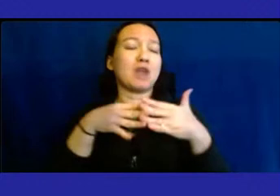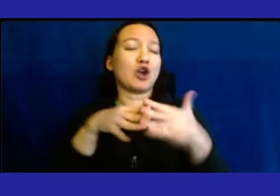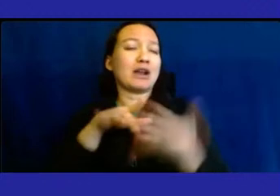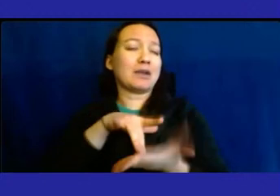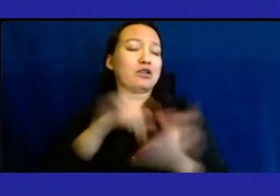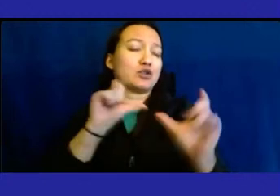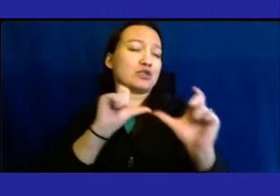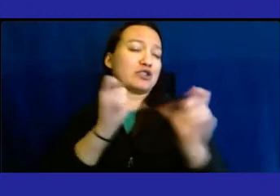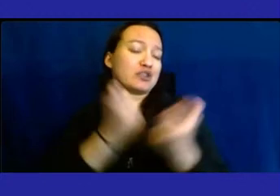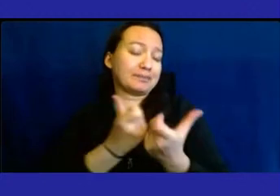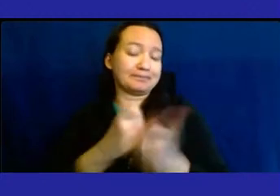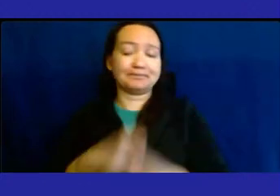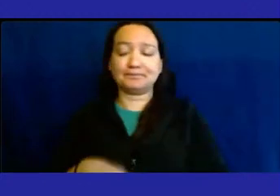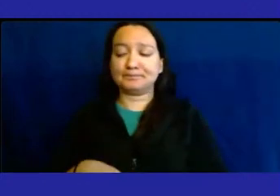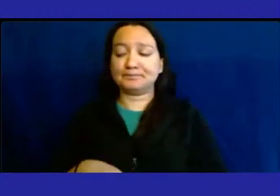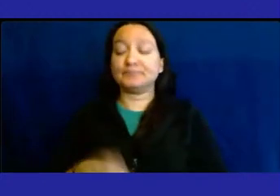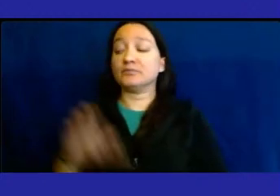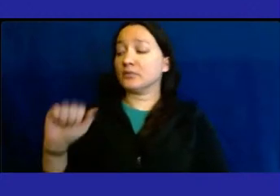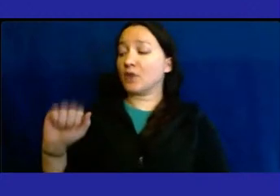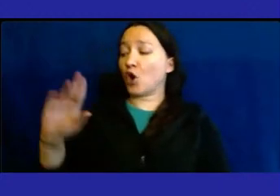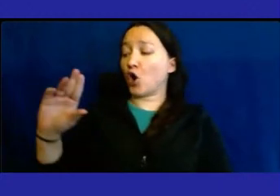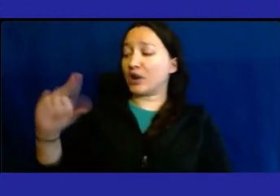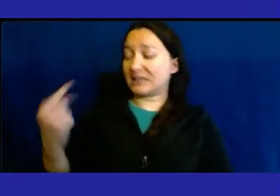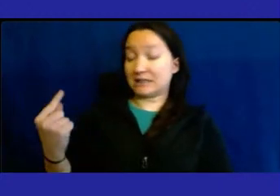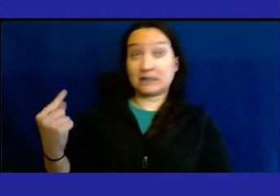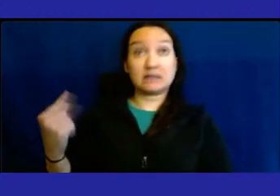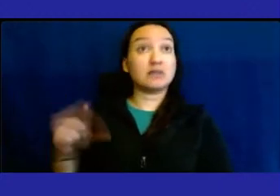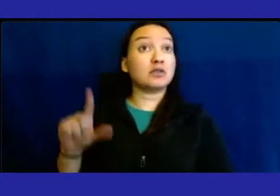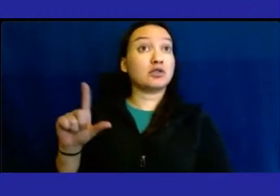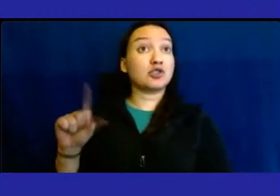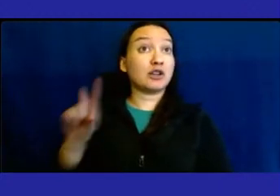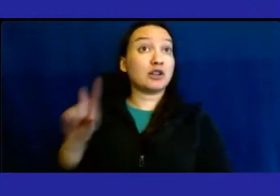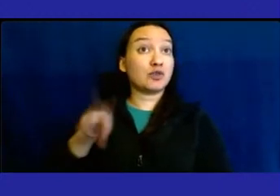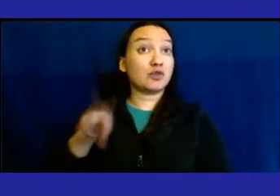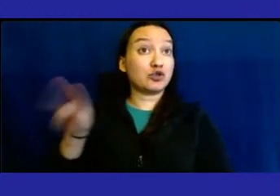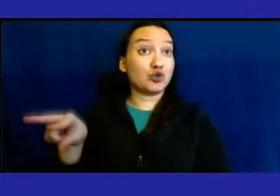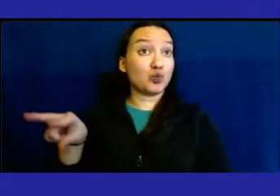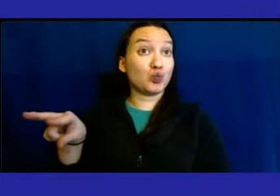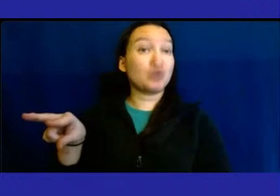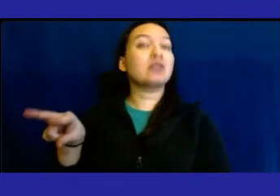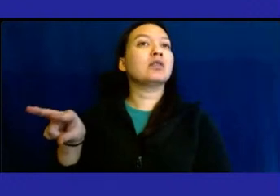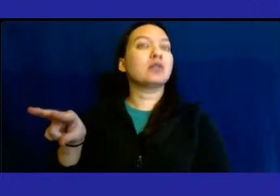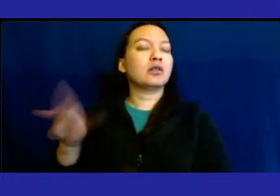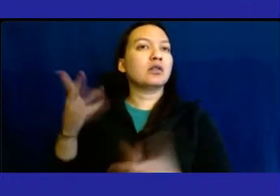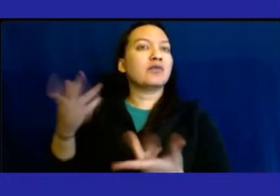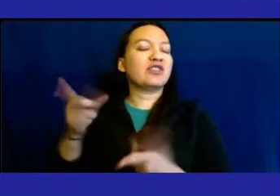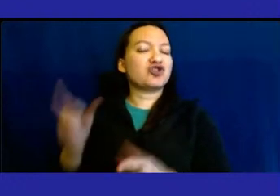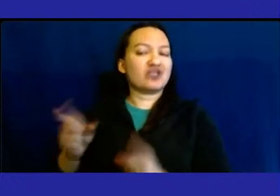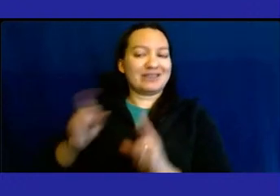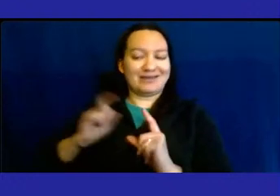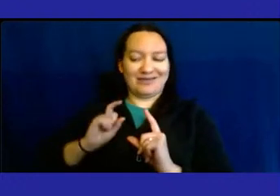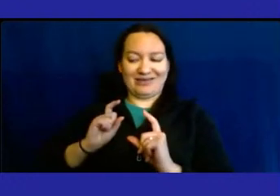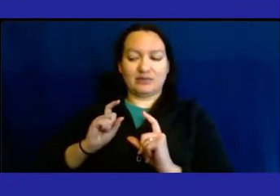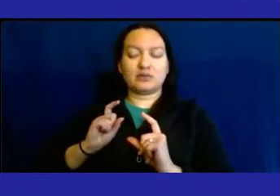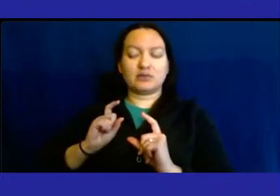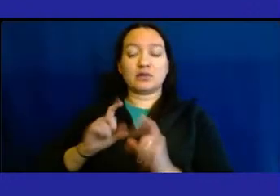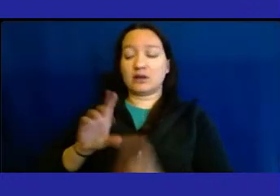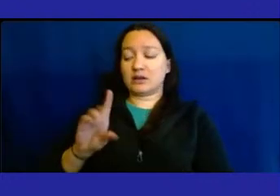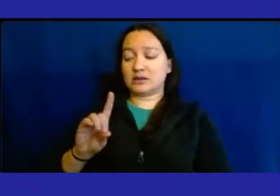In August of 2022, we were given a da Vinci